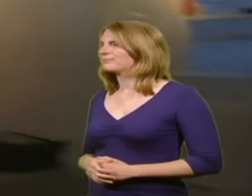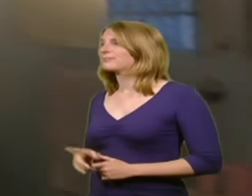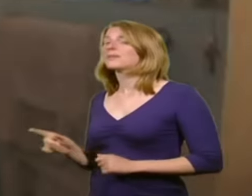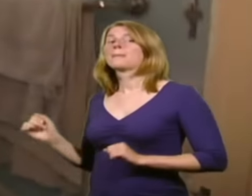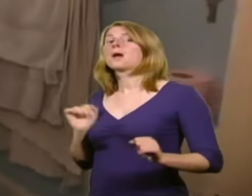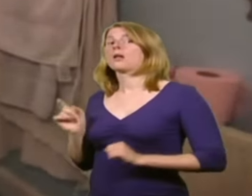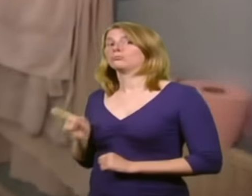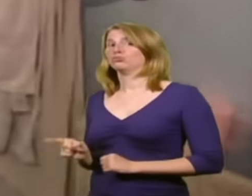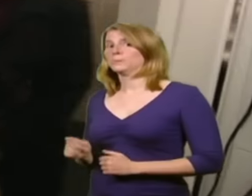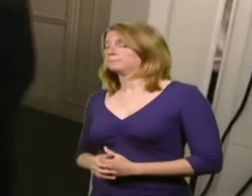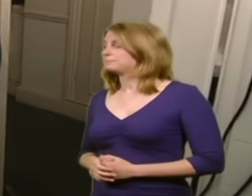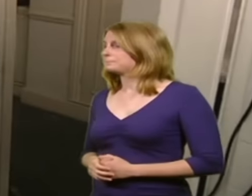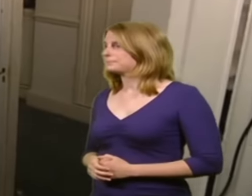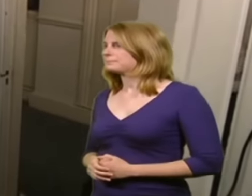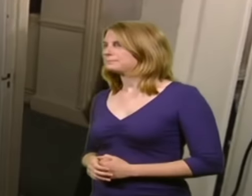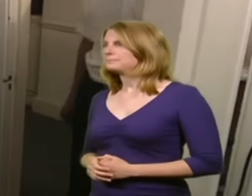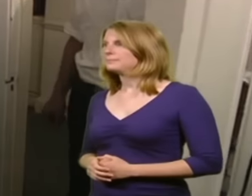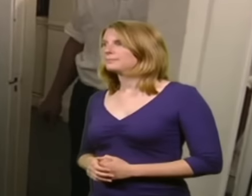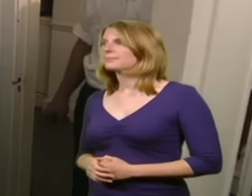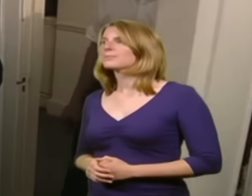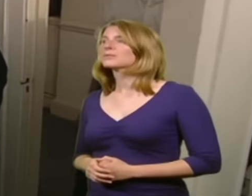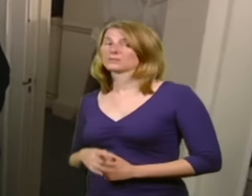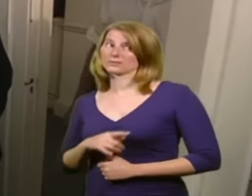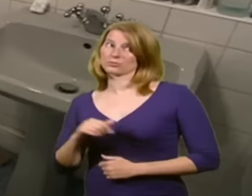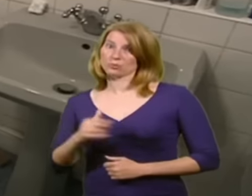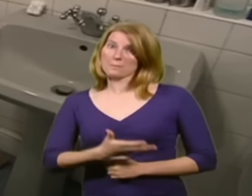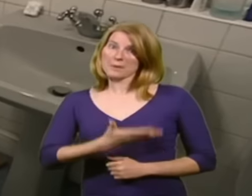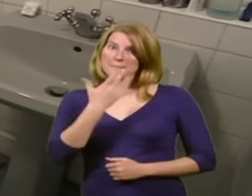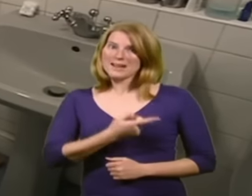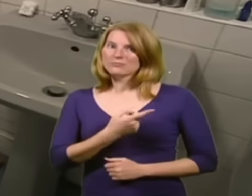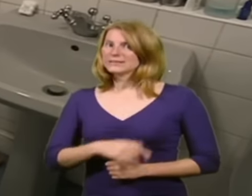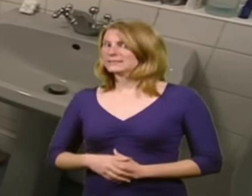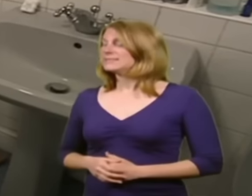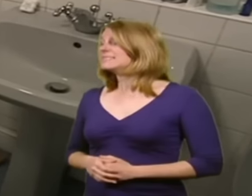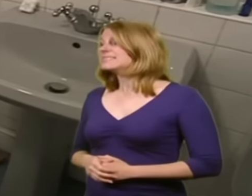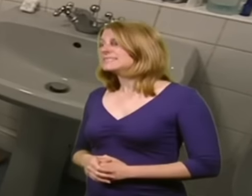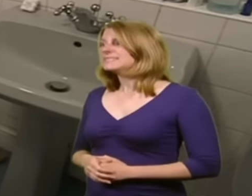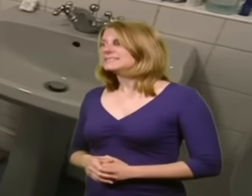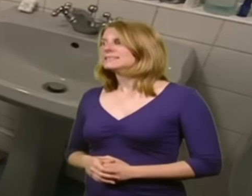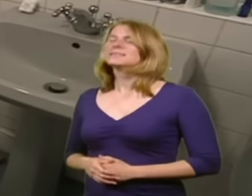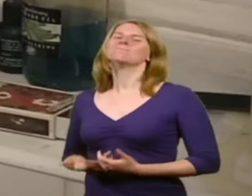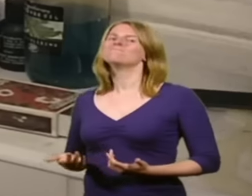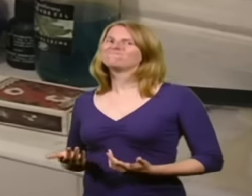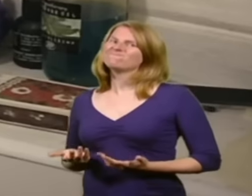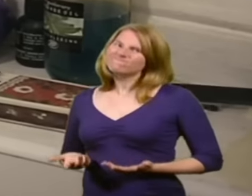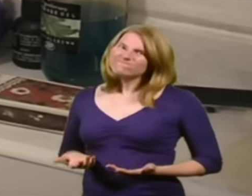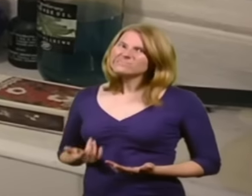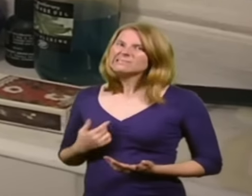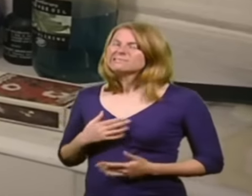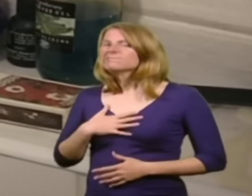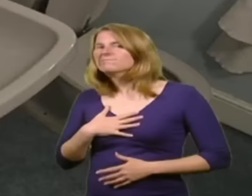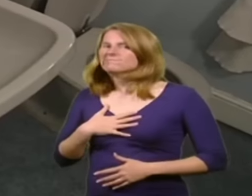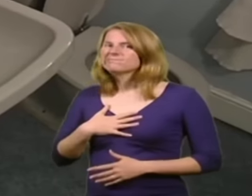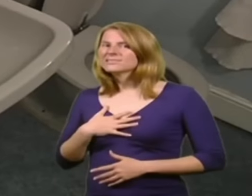Bathroom. Here it is. You should be embarrassed. Yeah. I agree with am a little about this, but